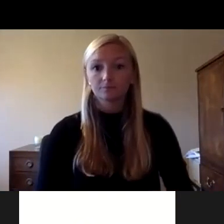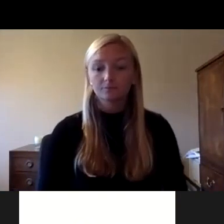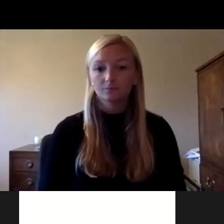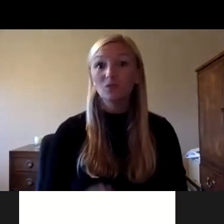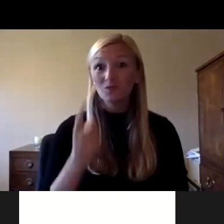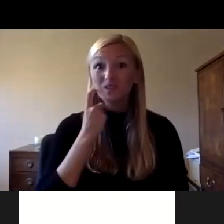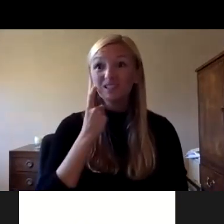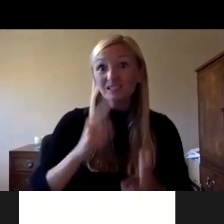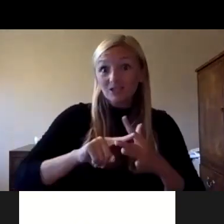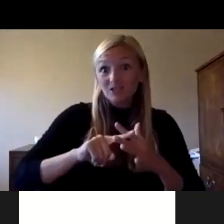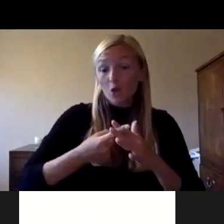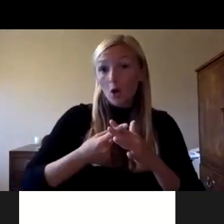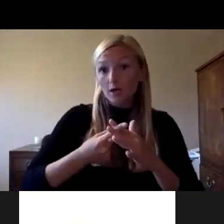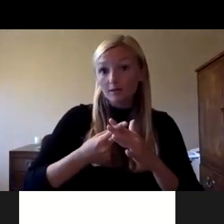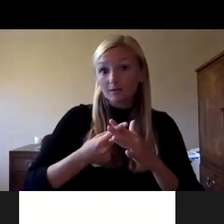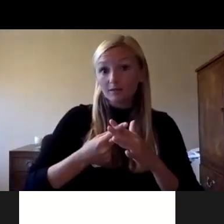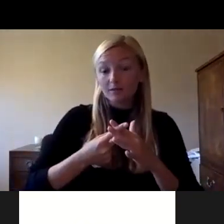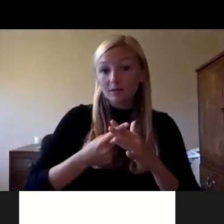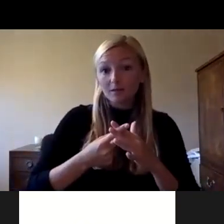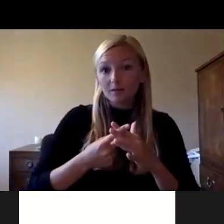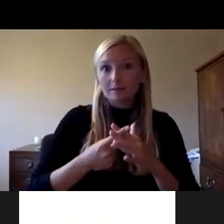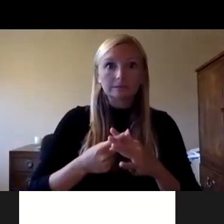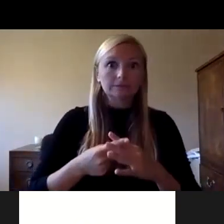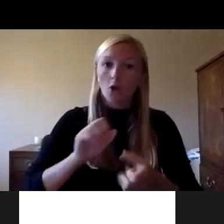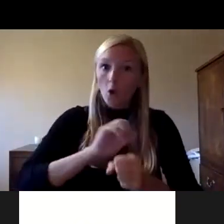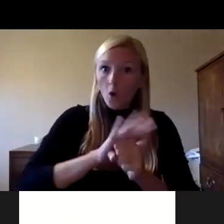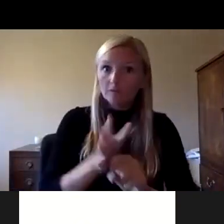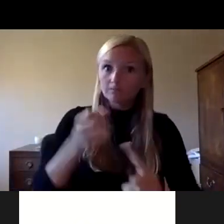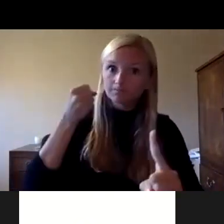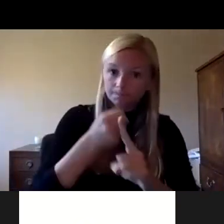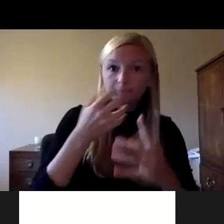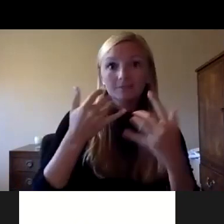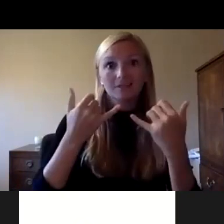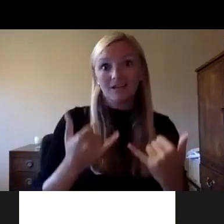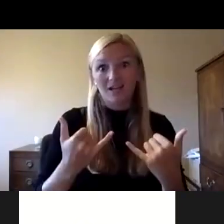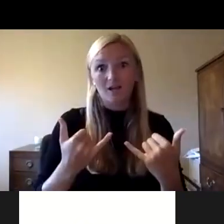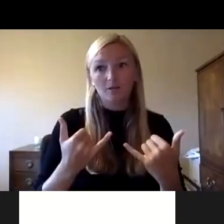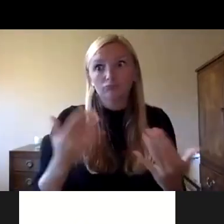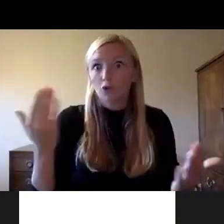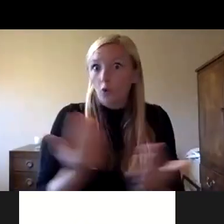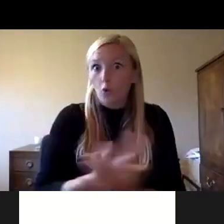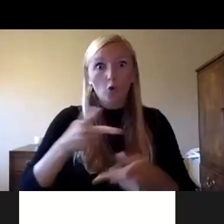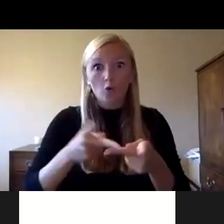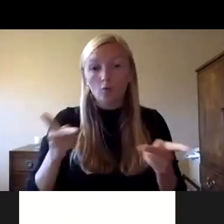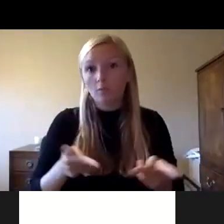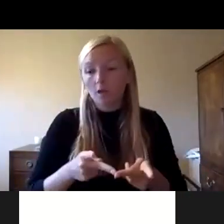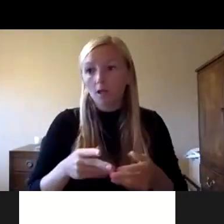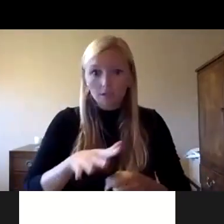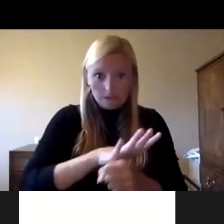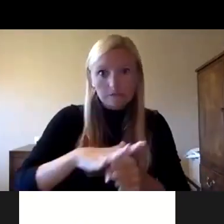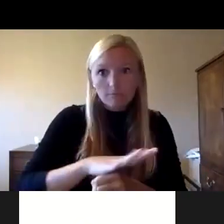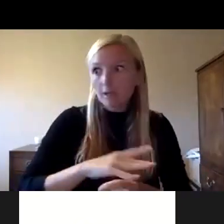initial thoughts on that and then the pandemic hit and here we are in another place entirely and space will be looking